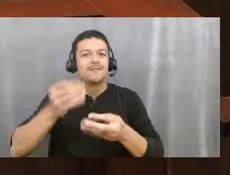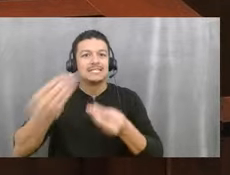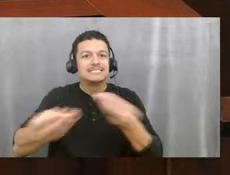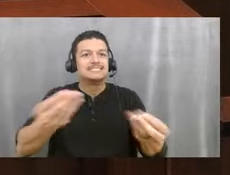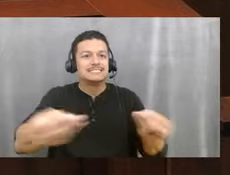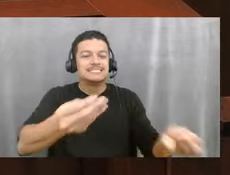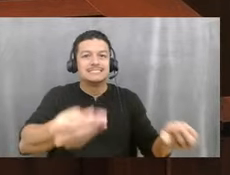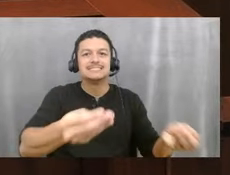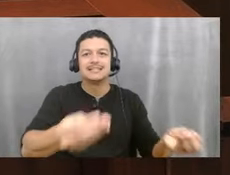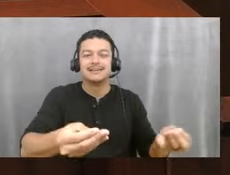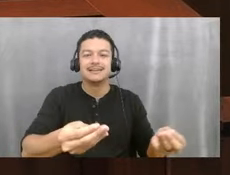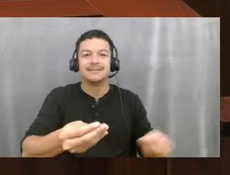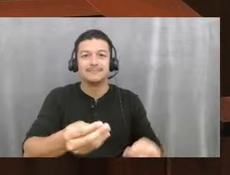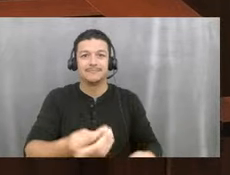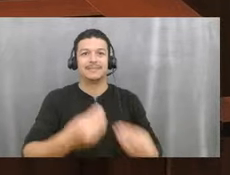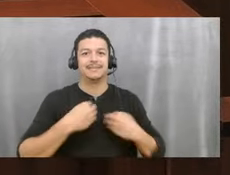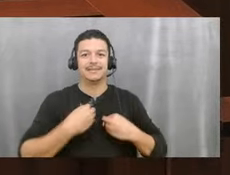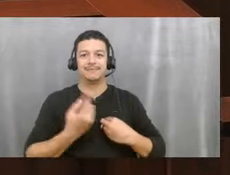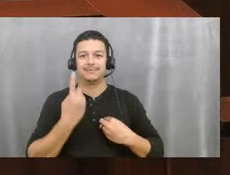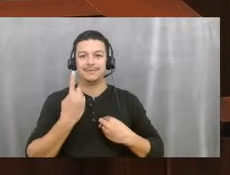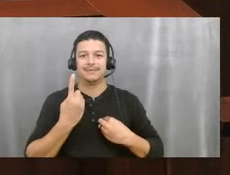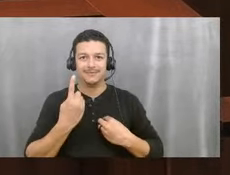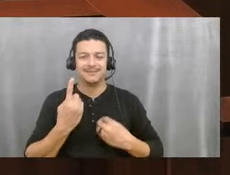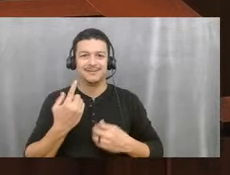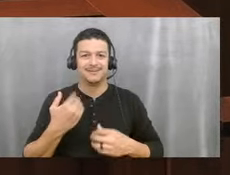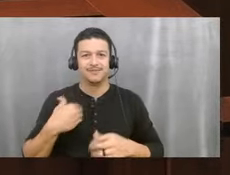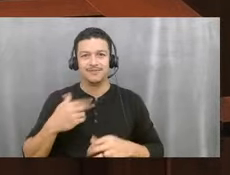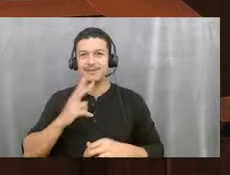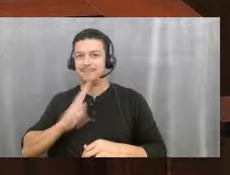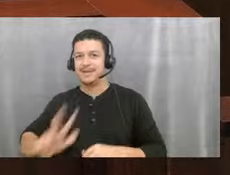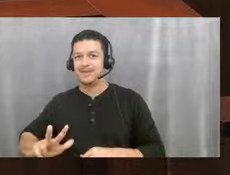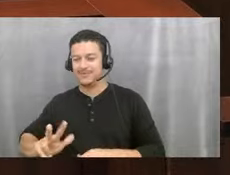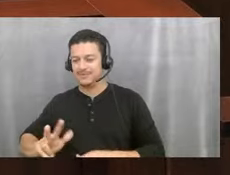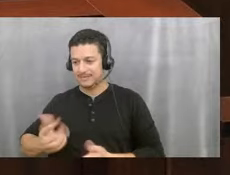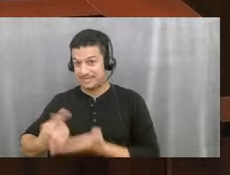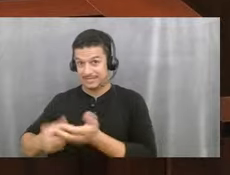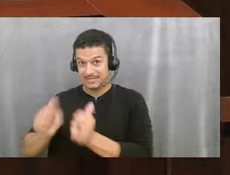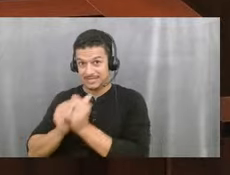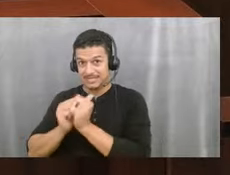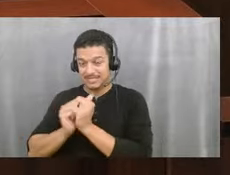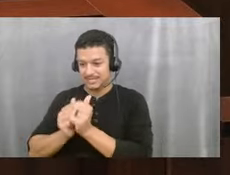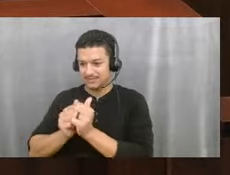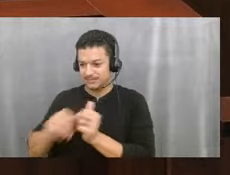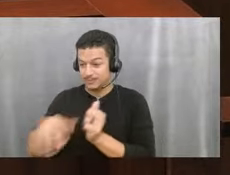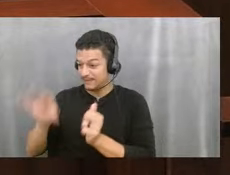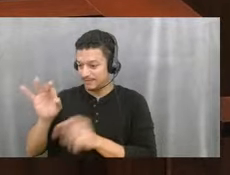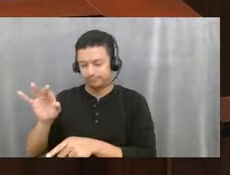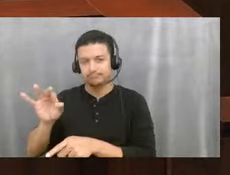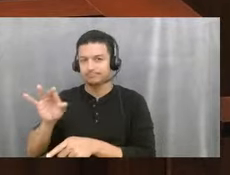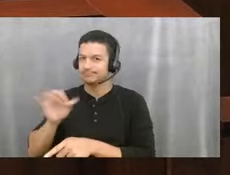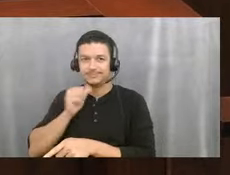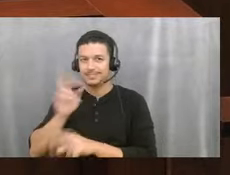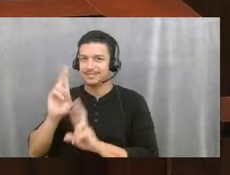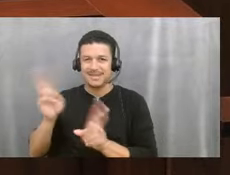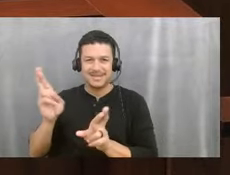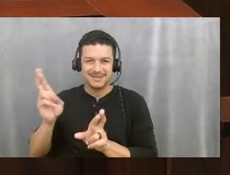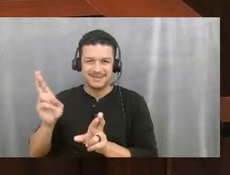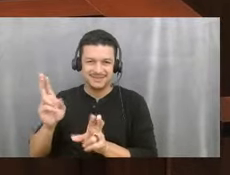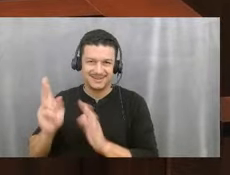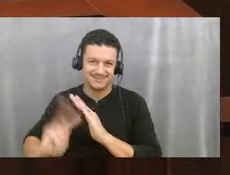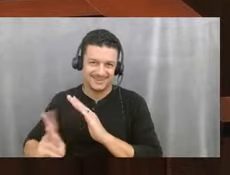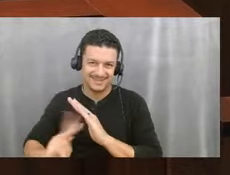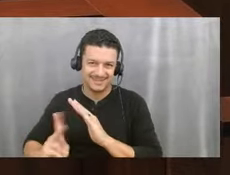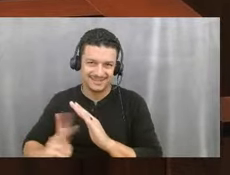give me one. And so I got them for my three-year-old. And we did it together. And we found out she's not ready for kindergarten. And it was something that was very